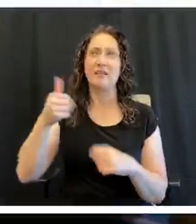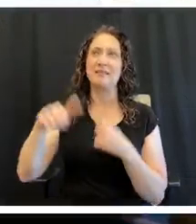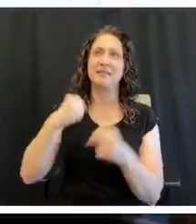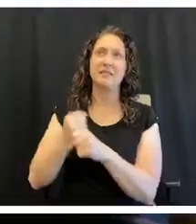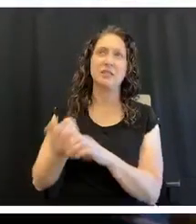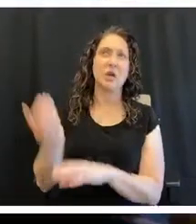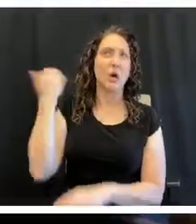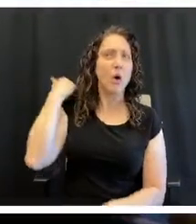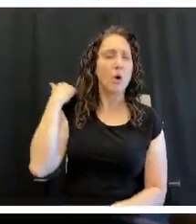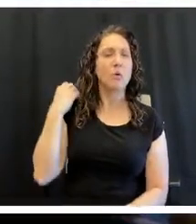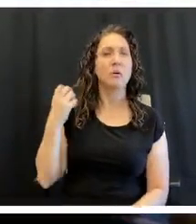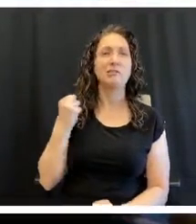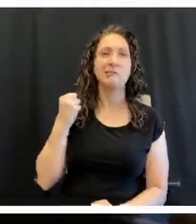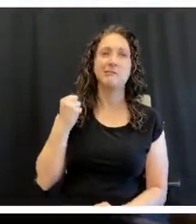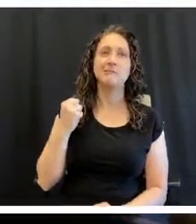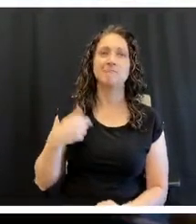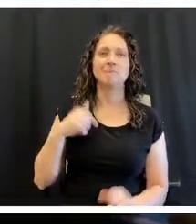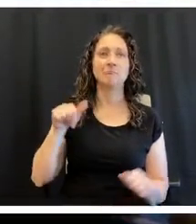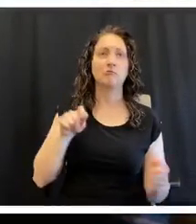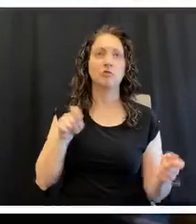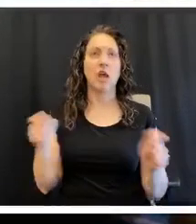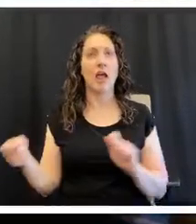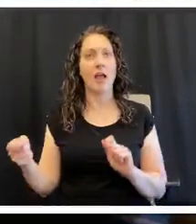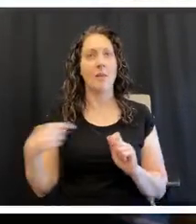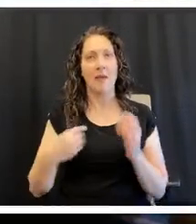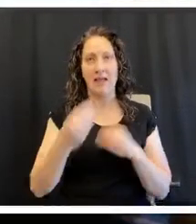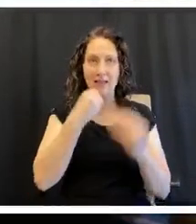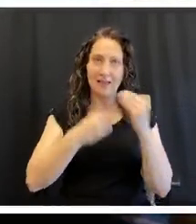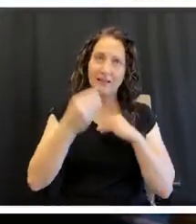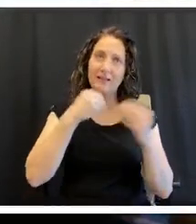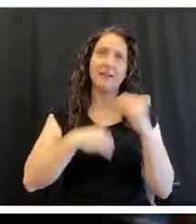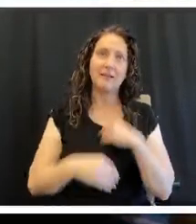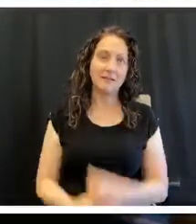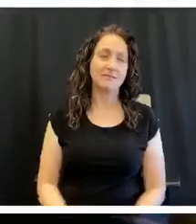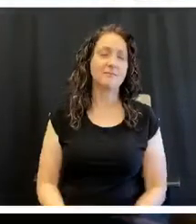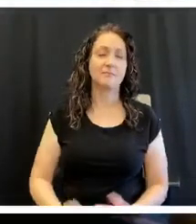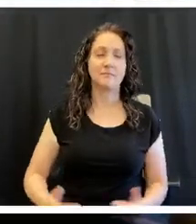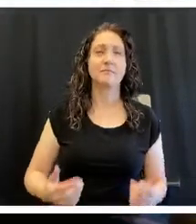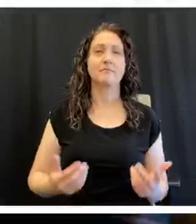that I could have done differently to change my lifestyle.